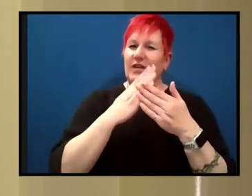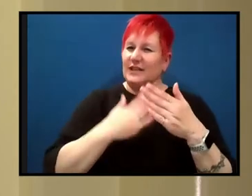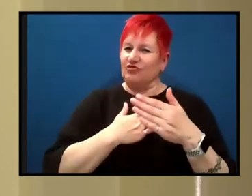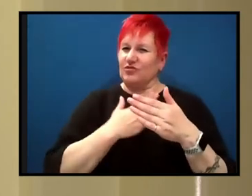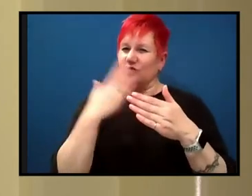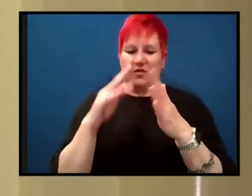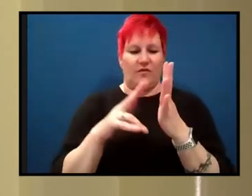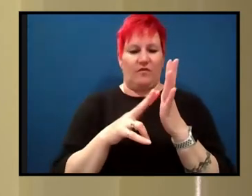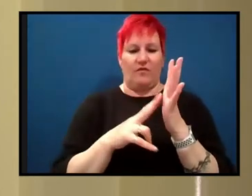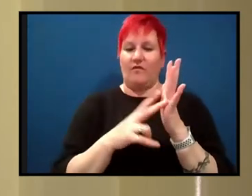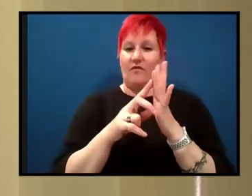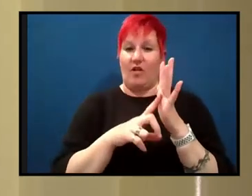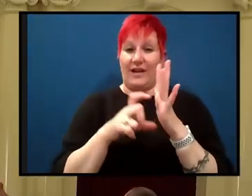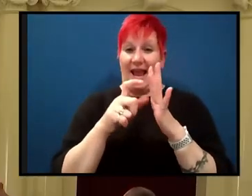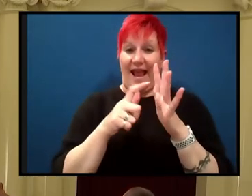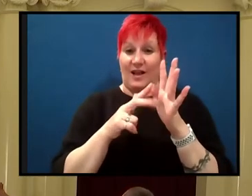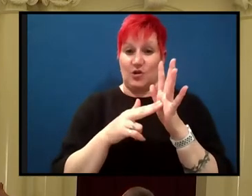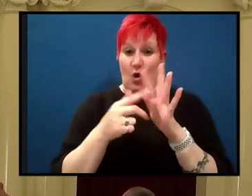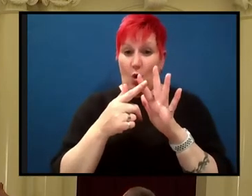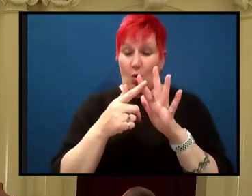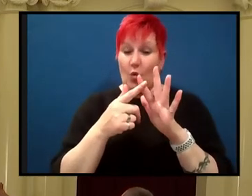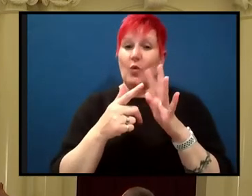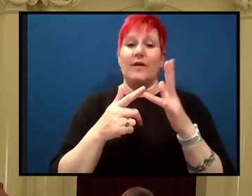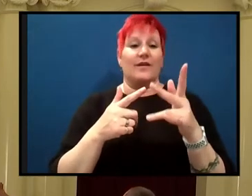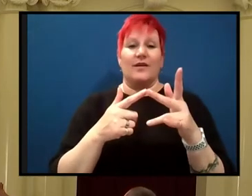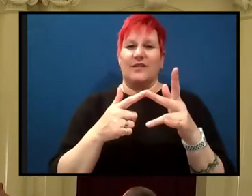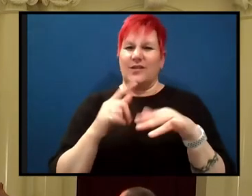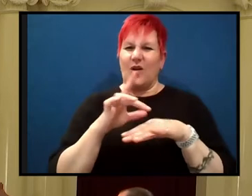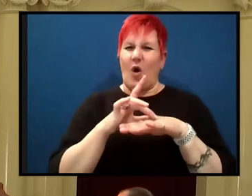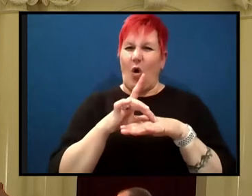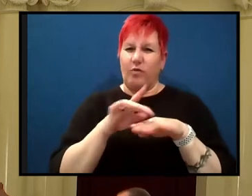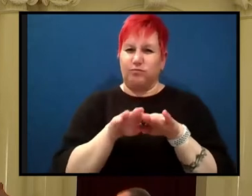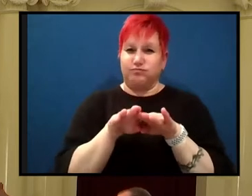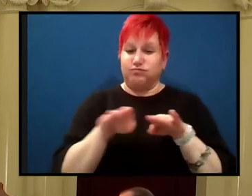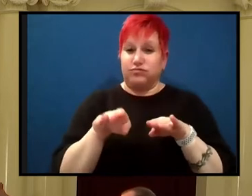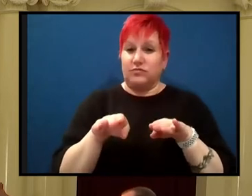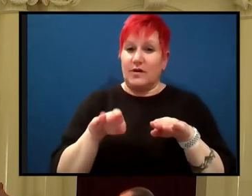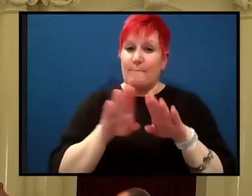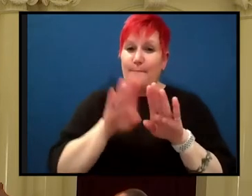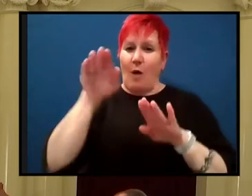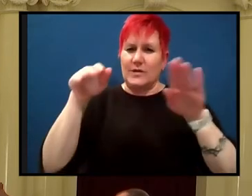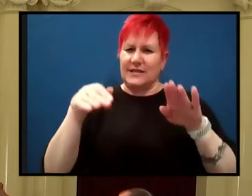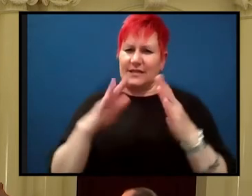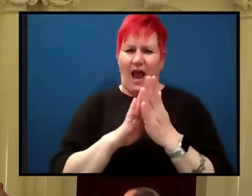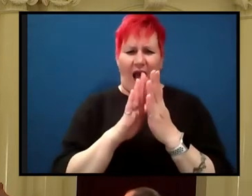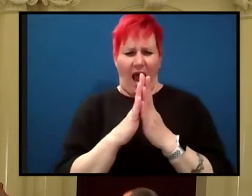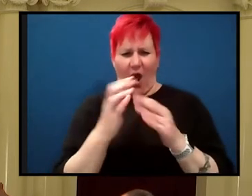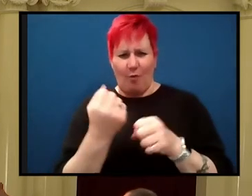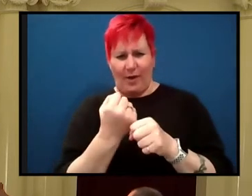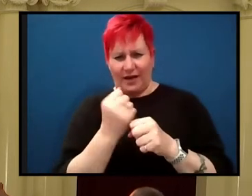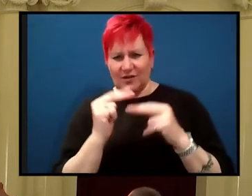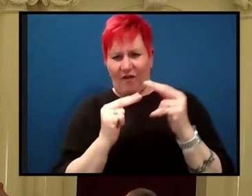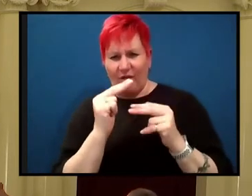earthquakes and mountains and where they come up. And so this was a wonderful opportunity to kind of, to look at how